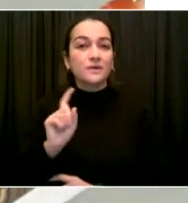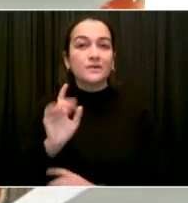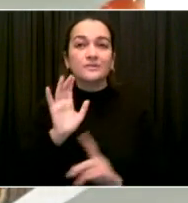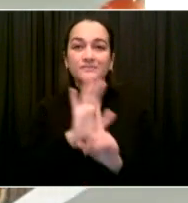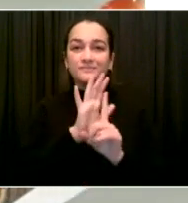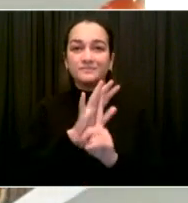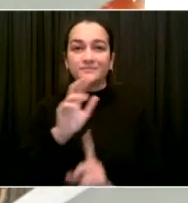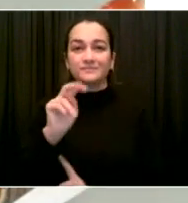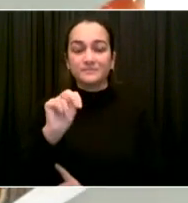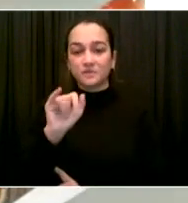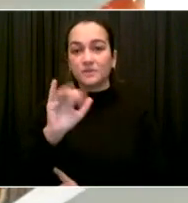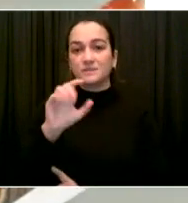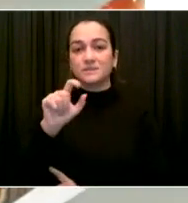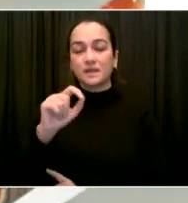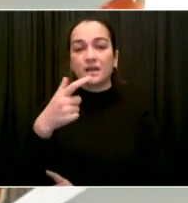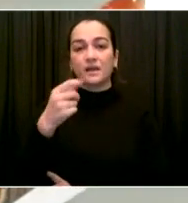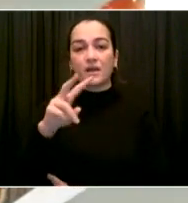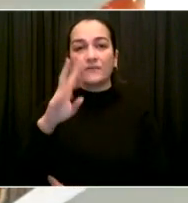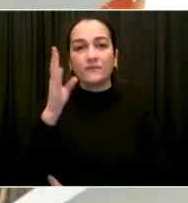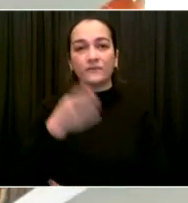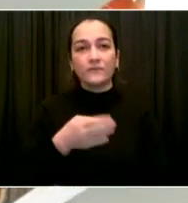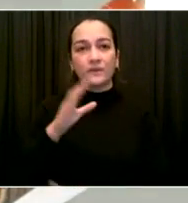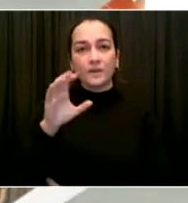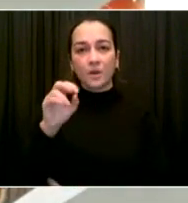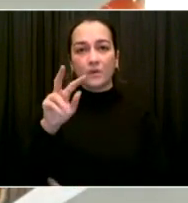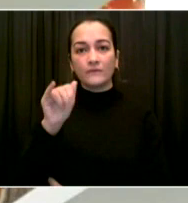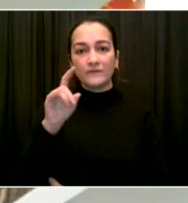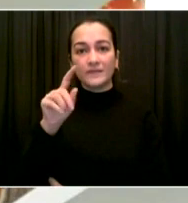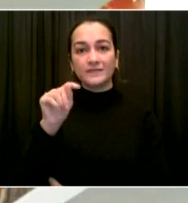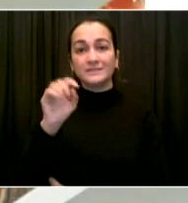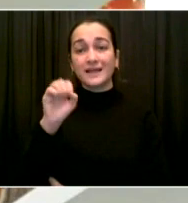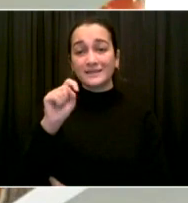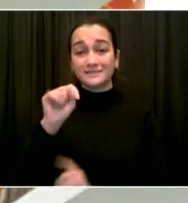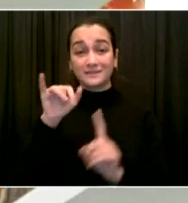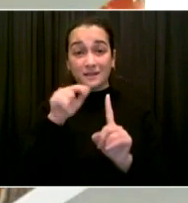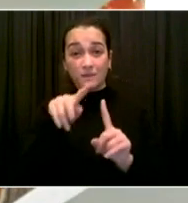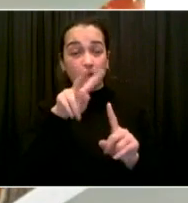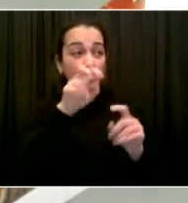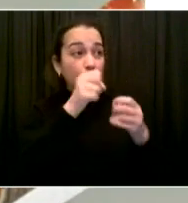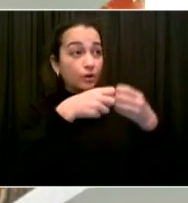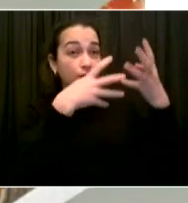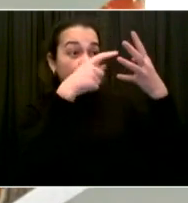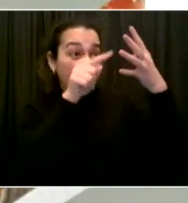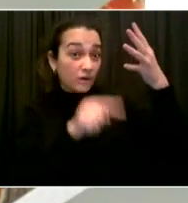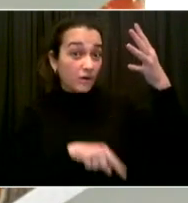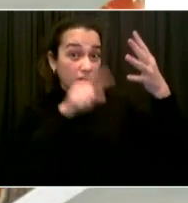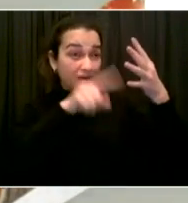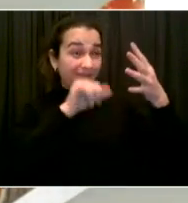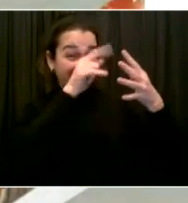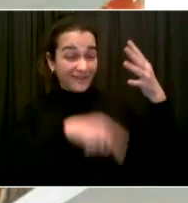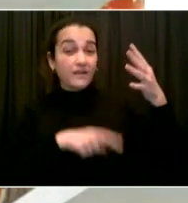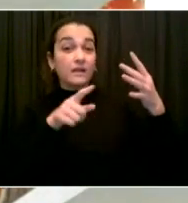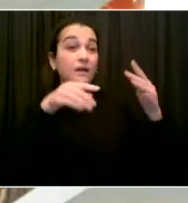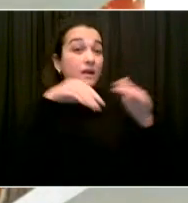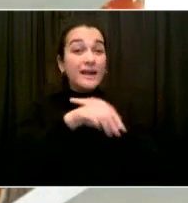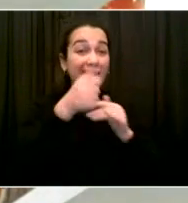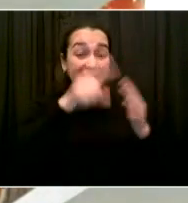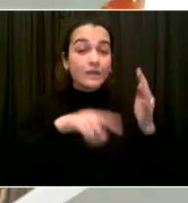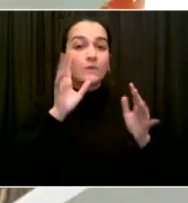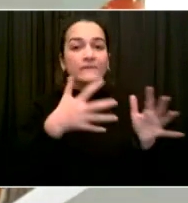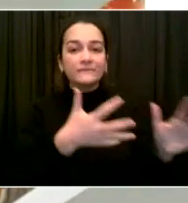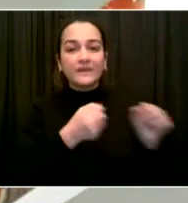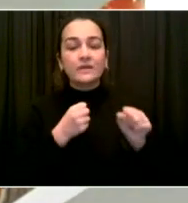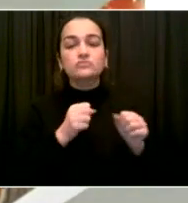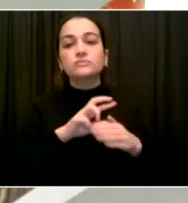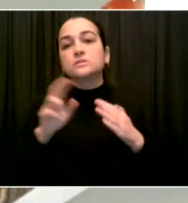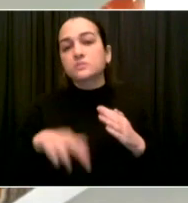sites, come here. We built our own lab to control turnaround times, which are now around 24, sometimes up to 36 hours, but